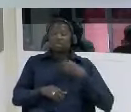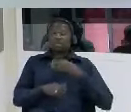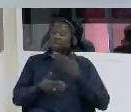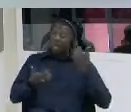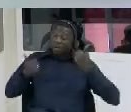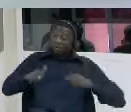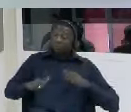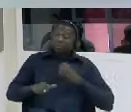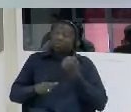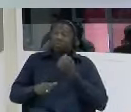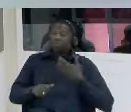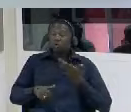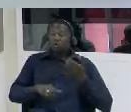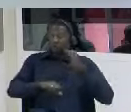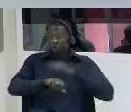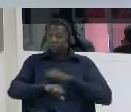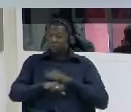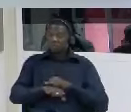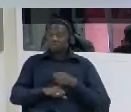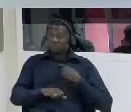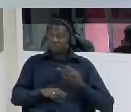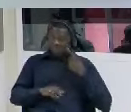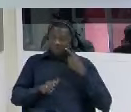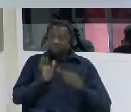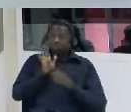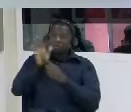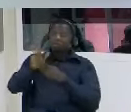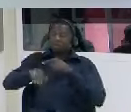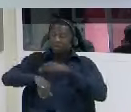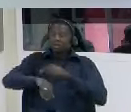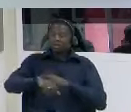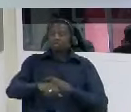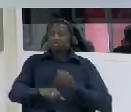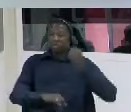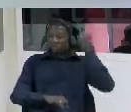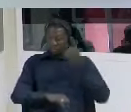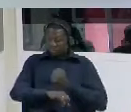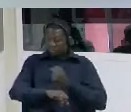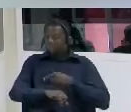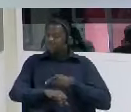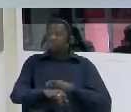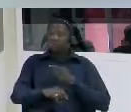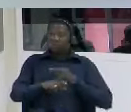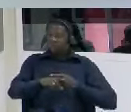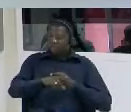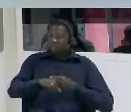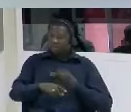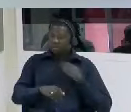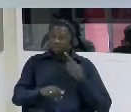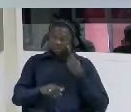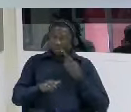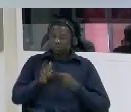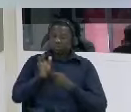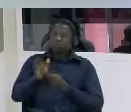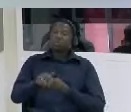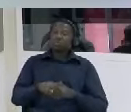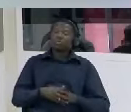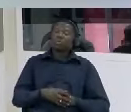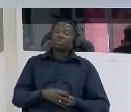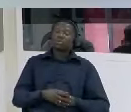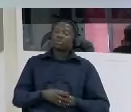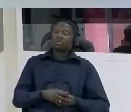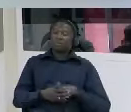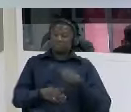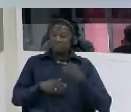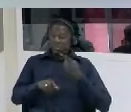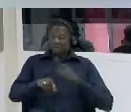they stabbed me with a knife and uh the judge we went during the trial within trial the church also